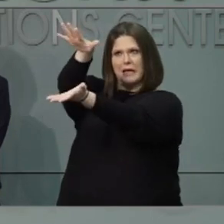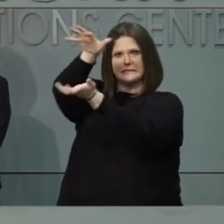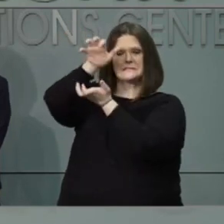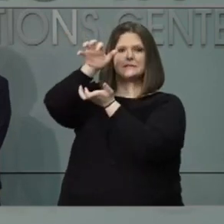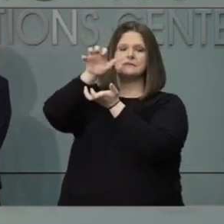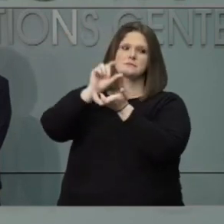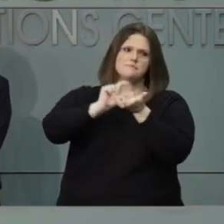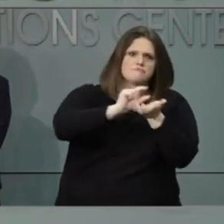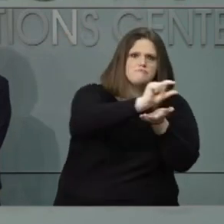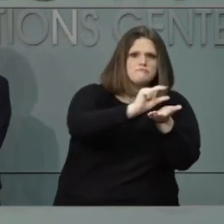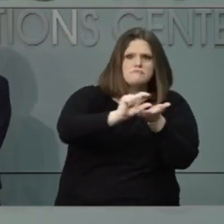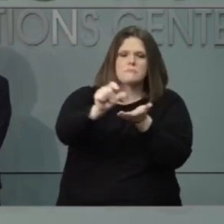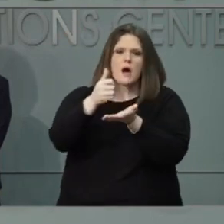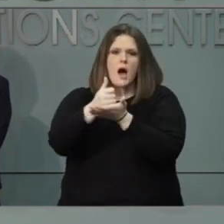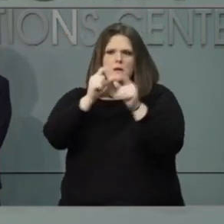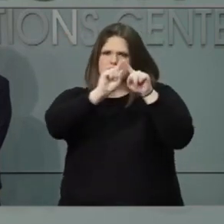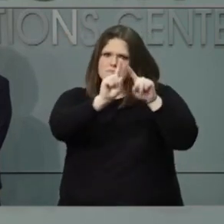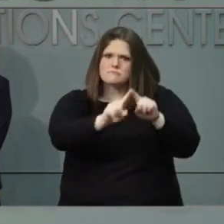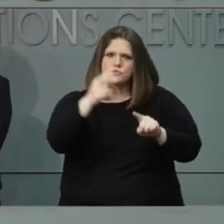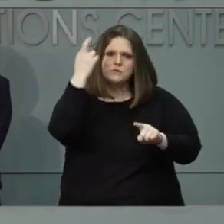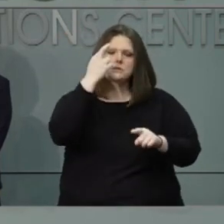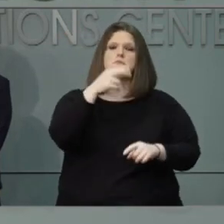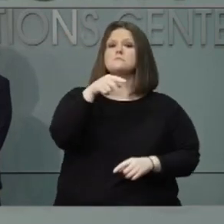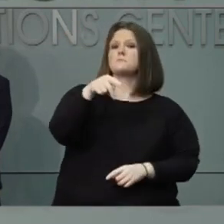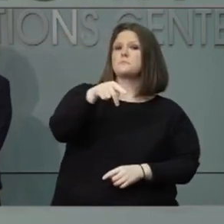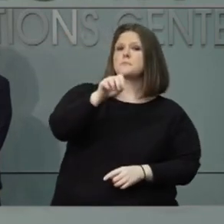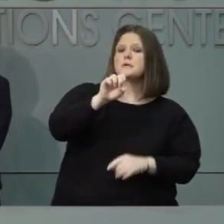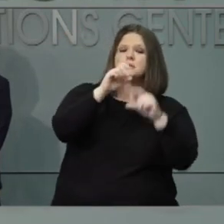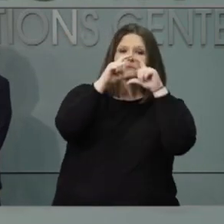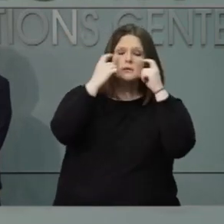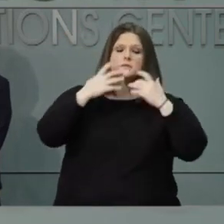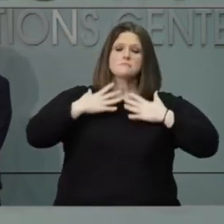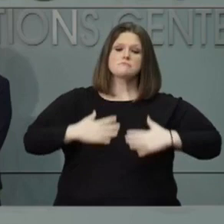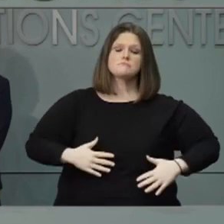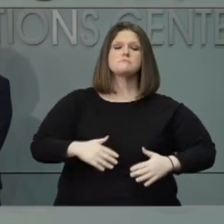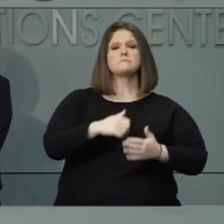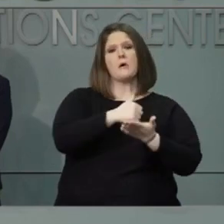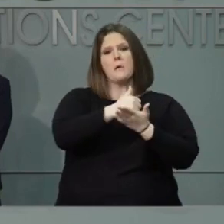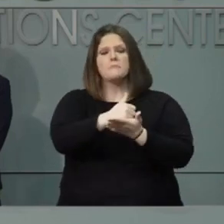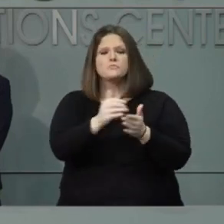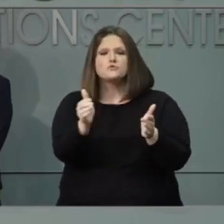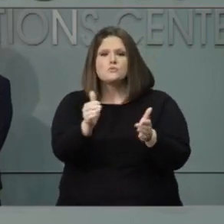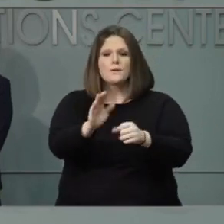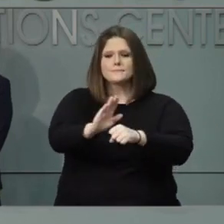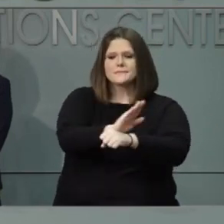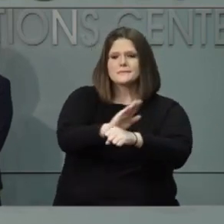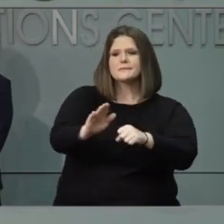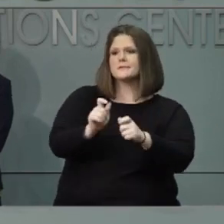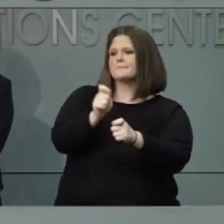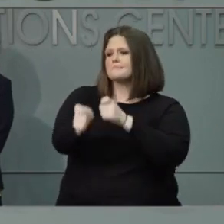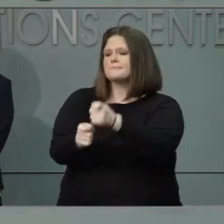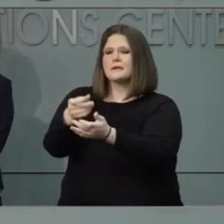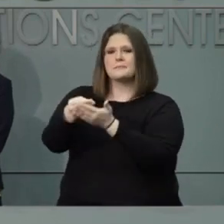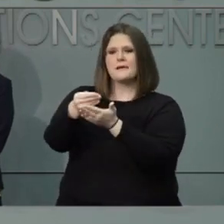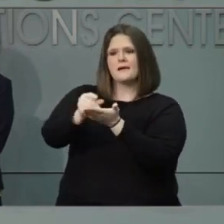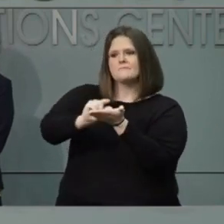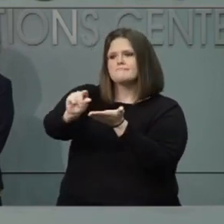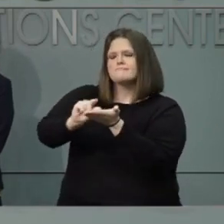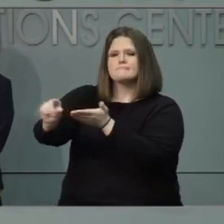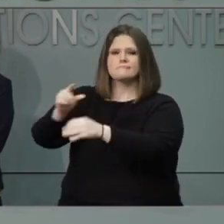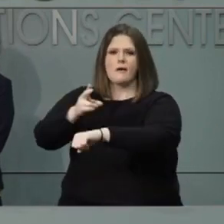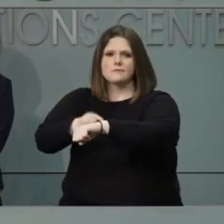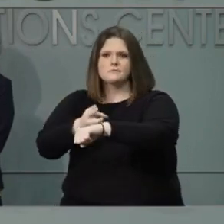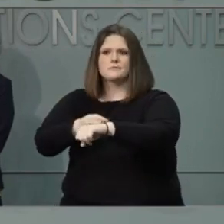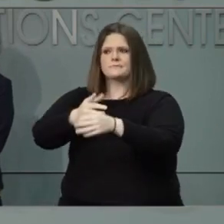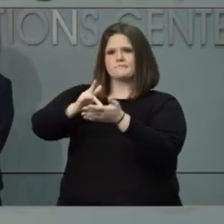testing, with helping our small businesses, and helping our hospital and medical facilities. And I would expect that